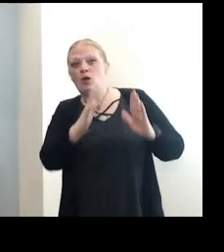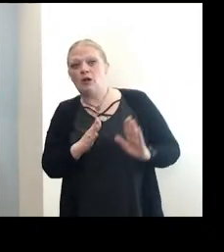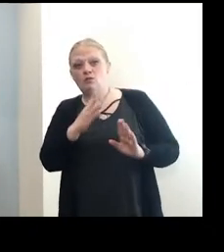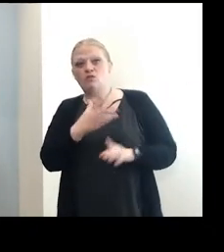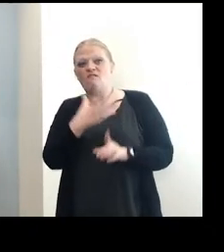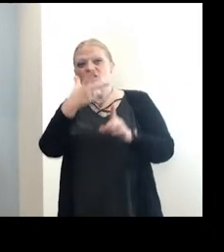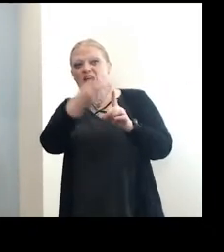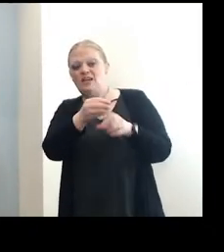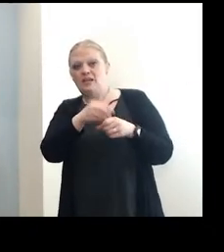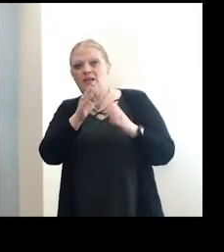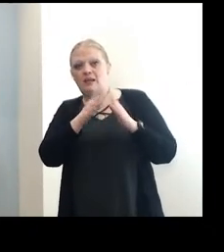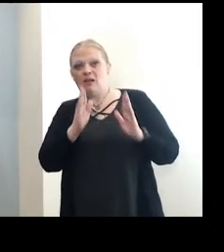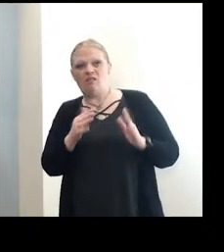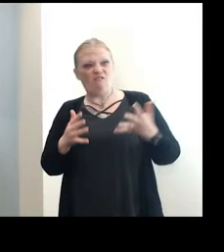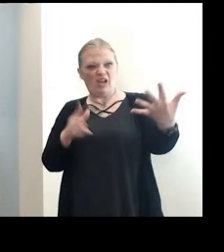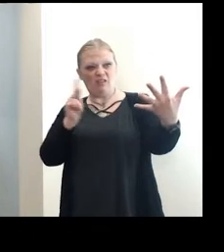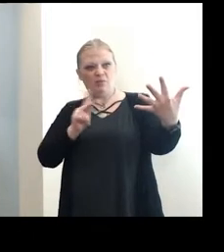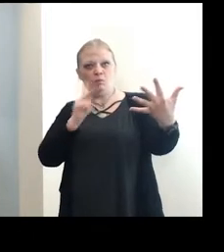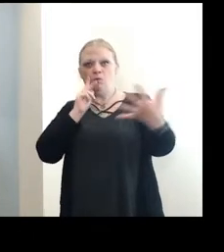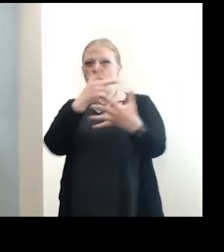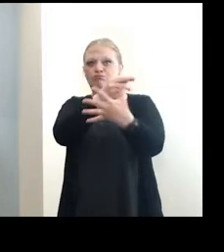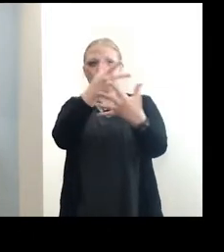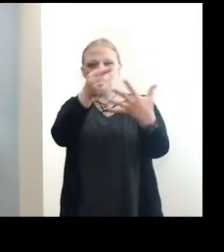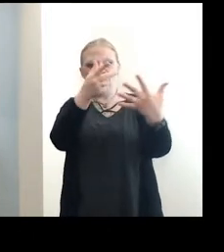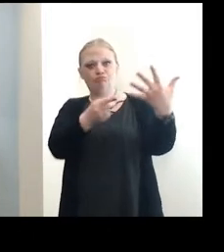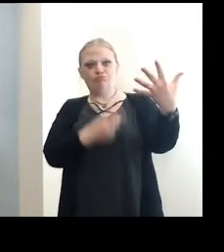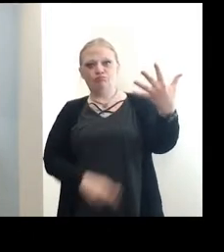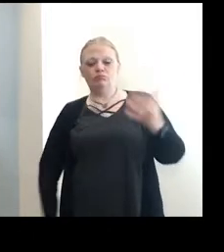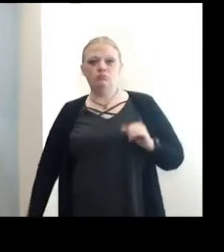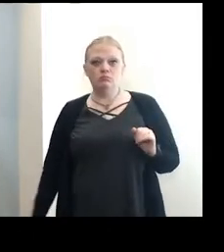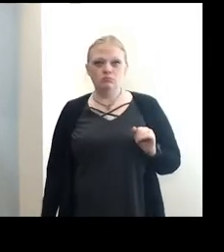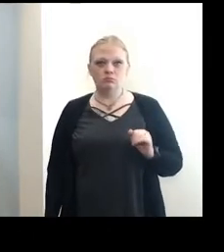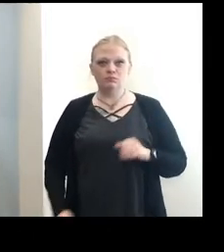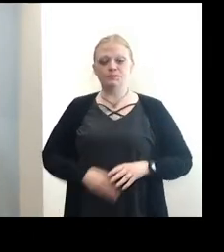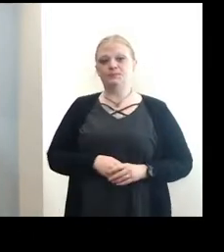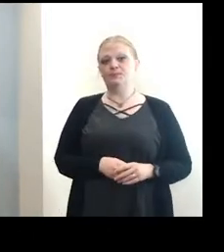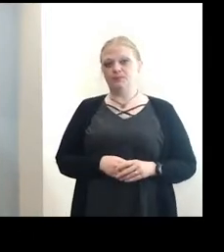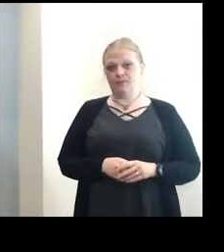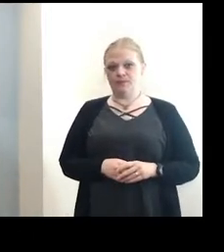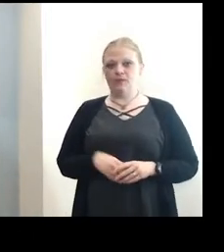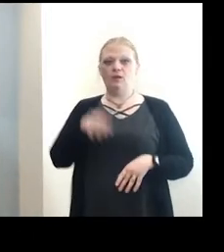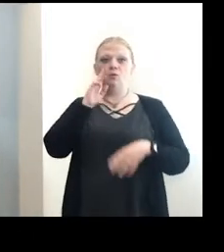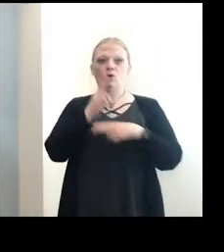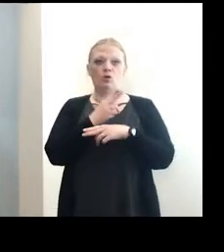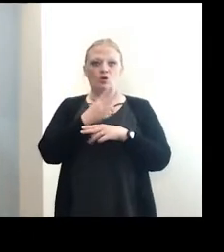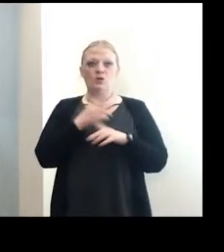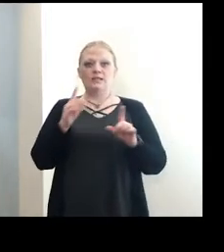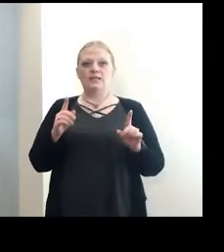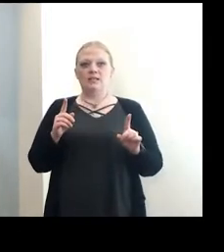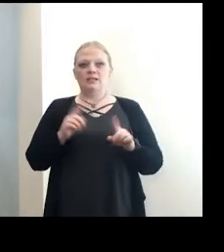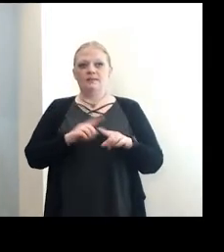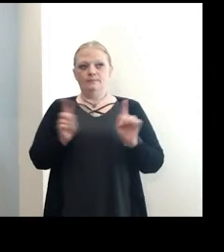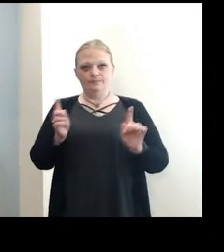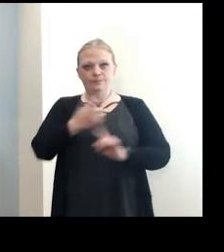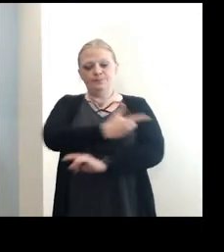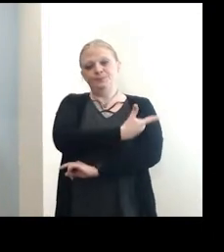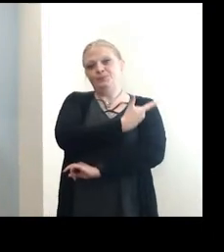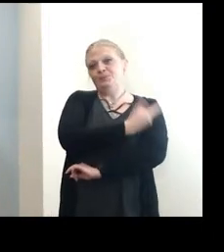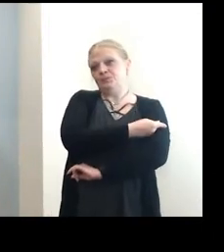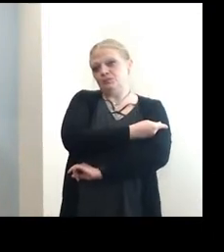in your home. If you've got five people there, we'll vaccinate all five people. We will be using the different vaccinations.